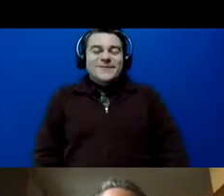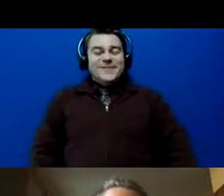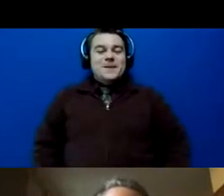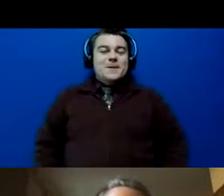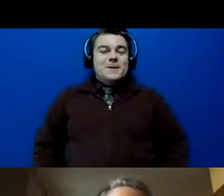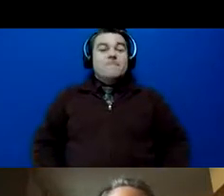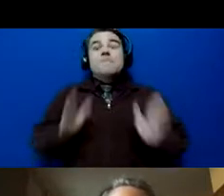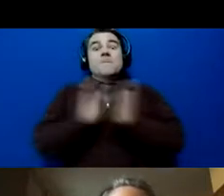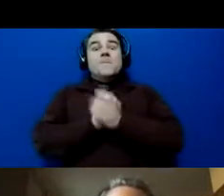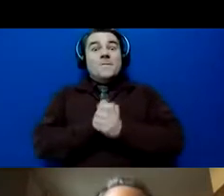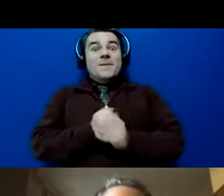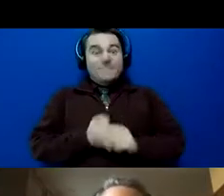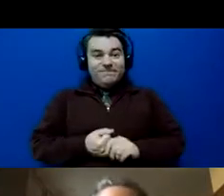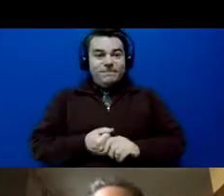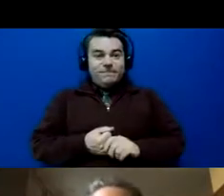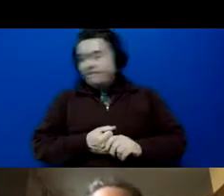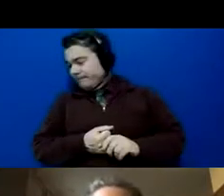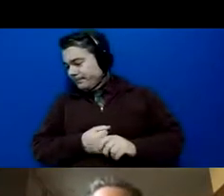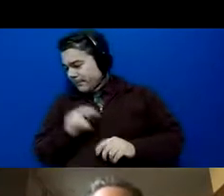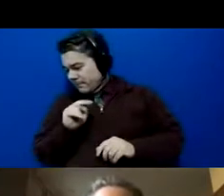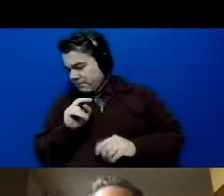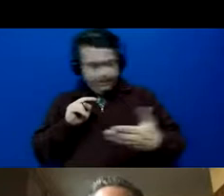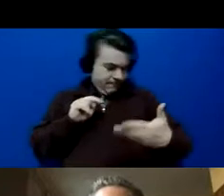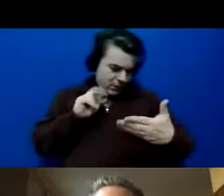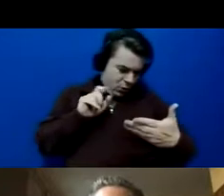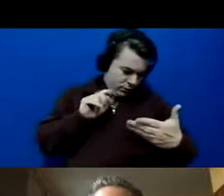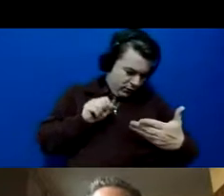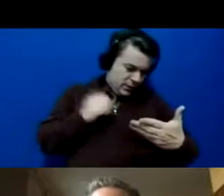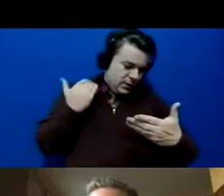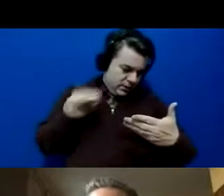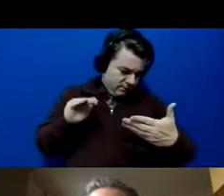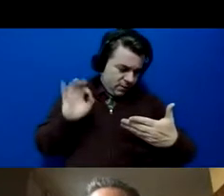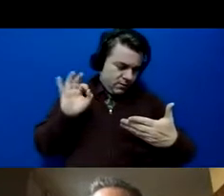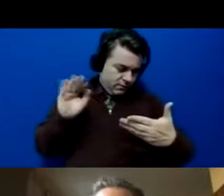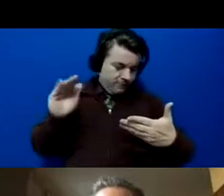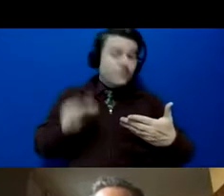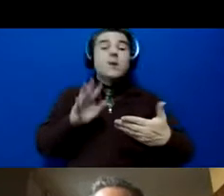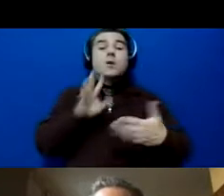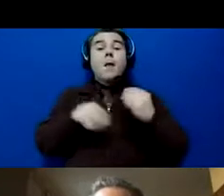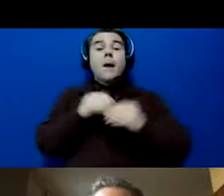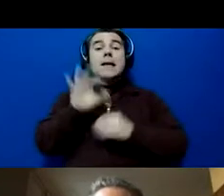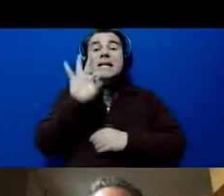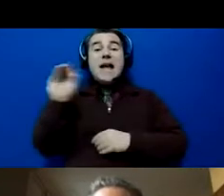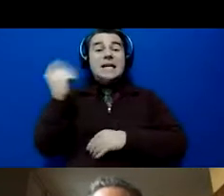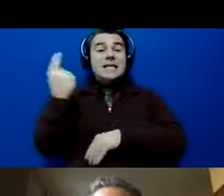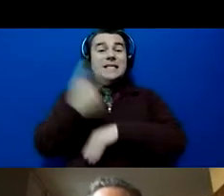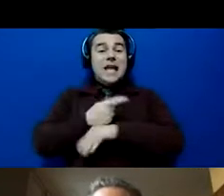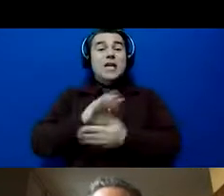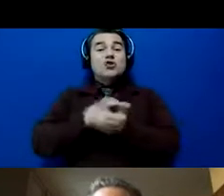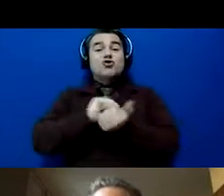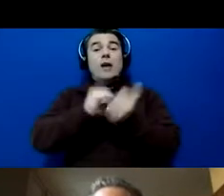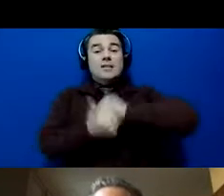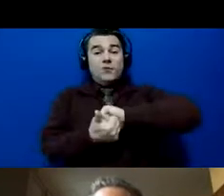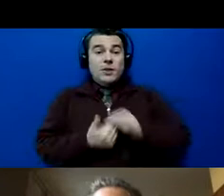Okay. Let me look at my notes here really quick. Did our email. Let's talk 90-day transformation. This